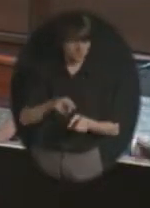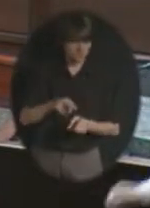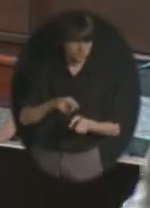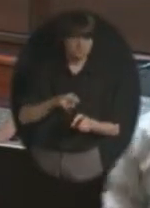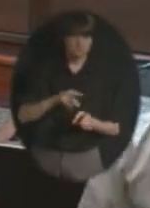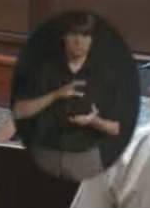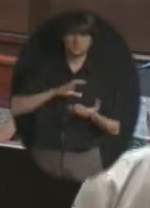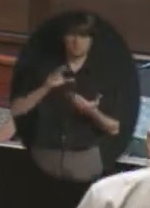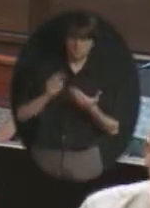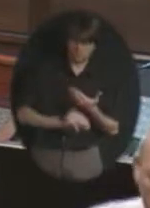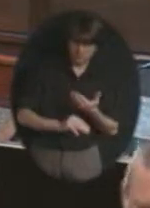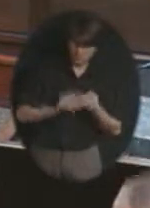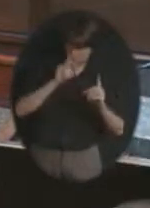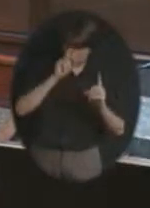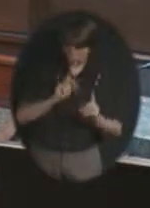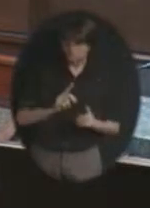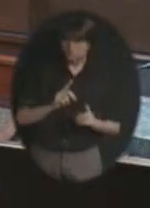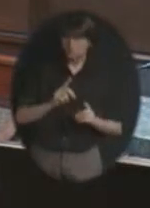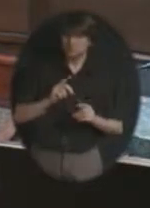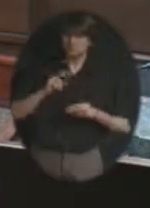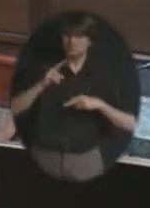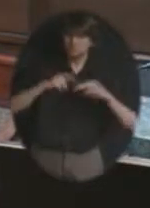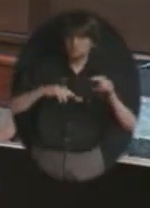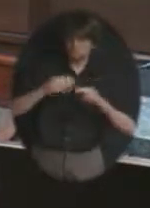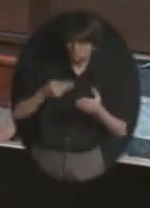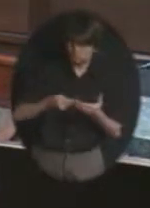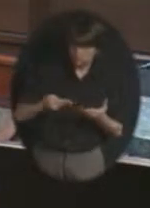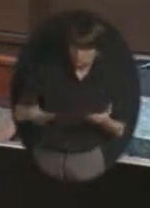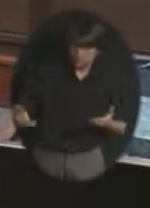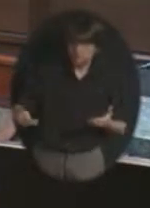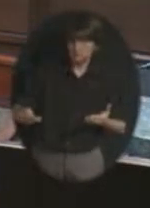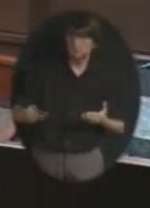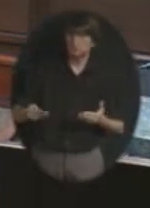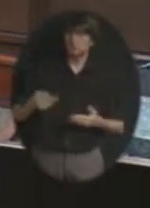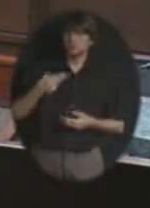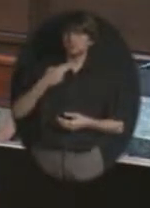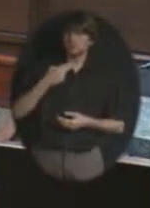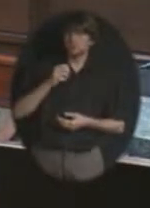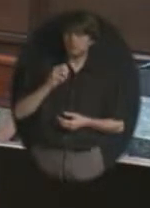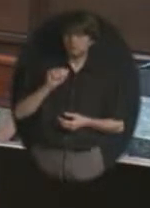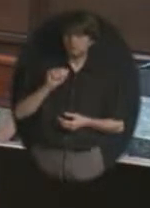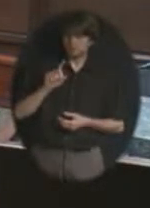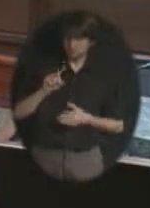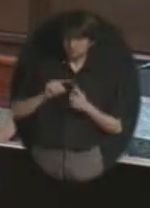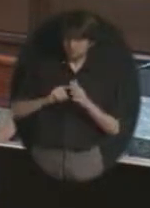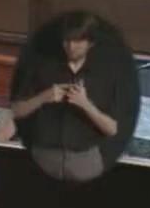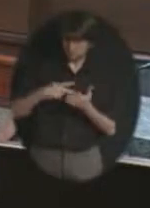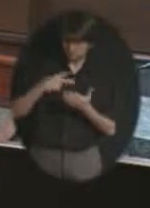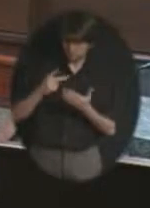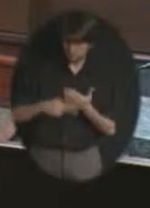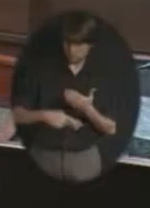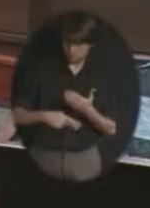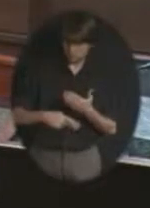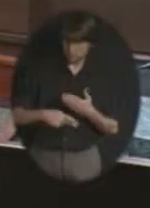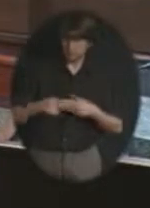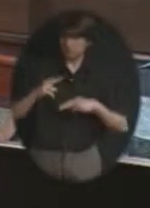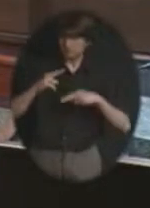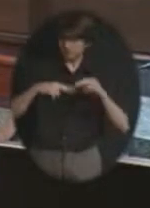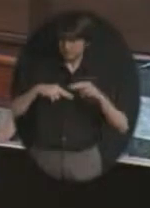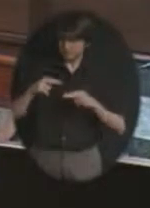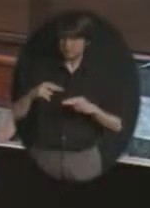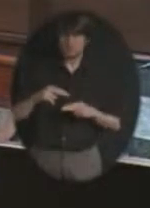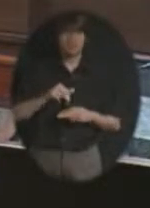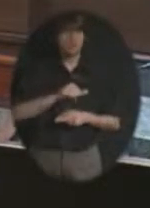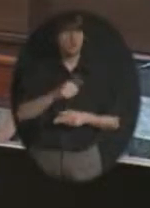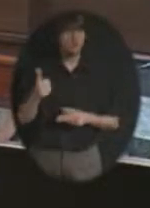decisions, instructional materials, our Head Start, and facility rental fees. Are there any